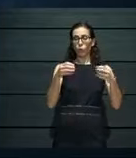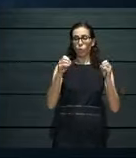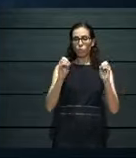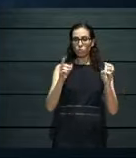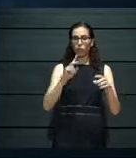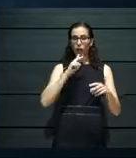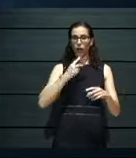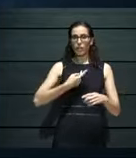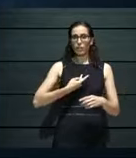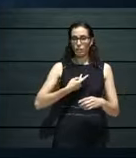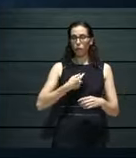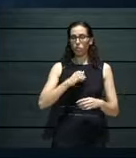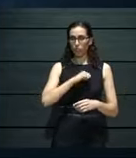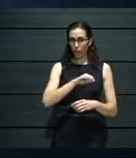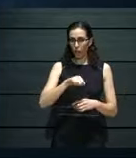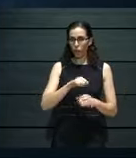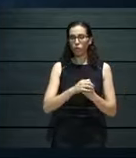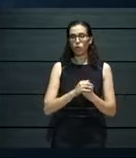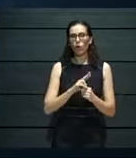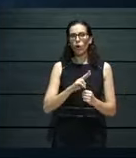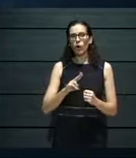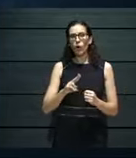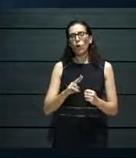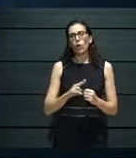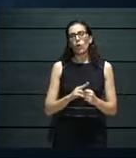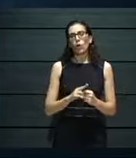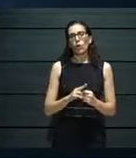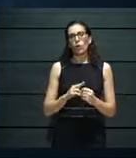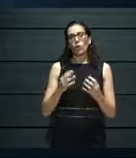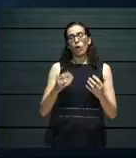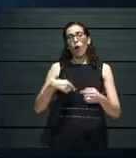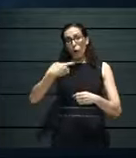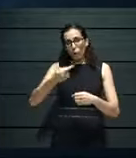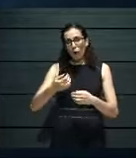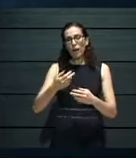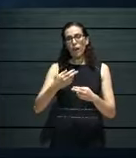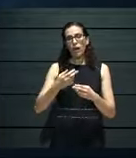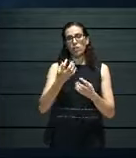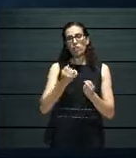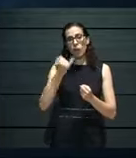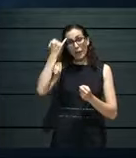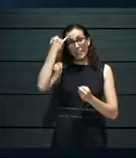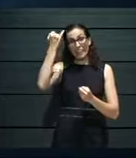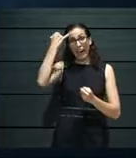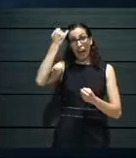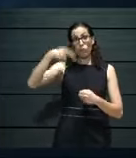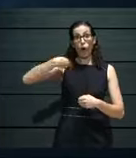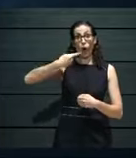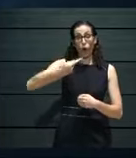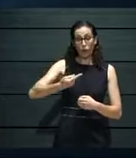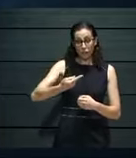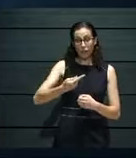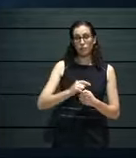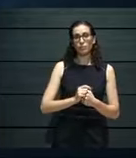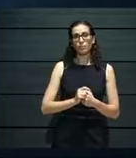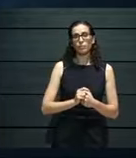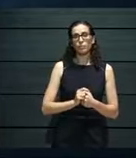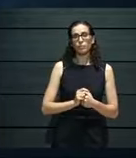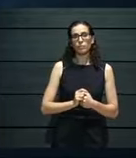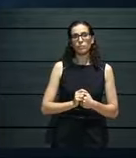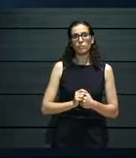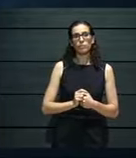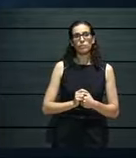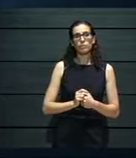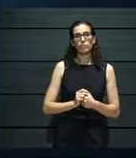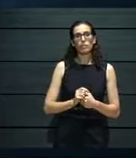I think, led us to come up with more ideas and do more for our audiences. And we had the bell ringing, which was a